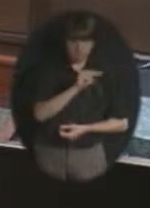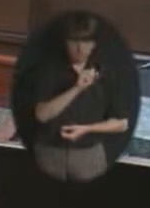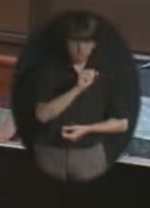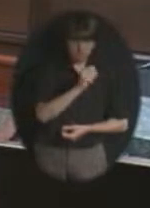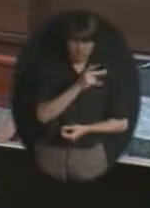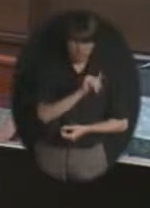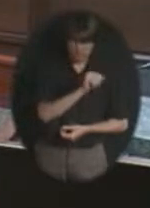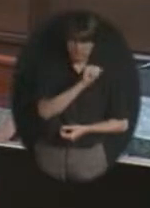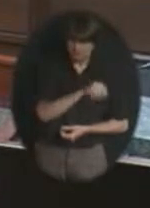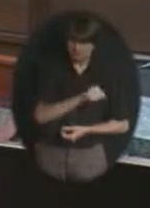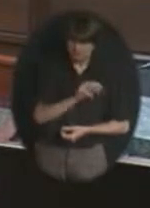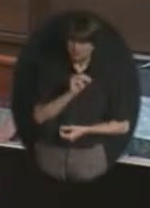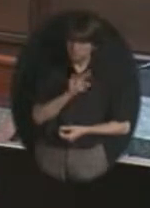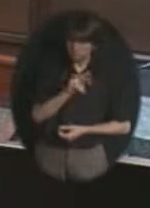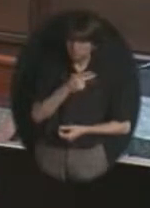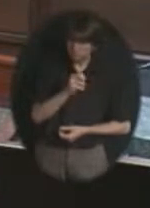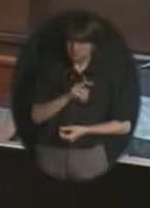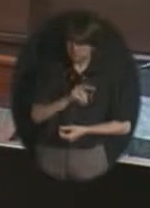carries.